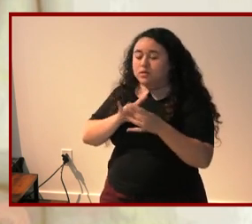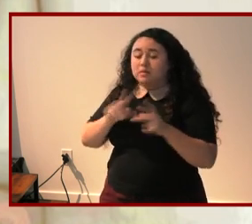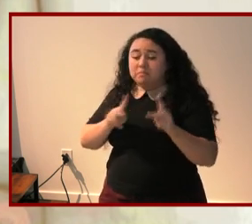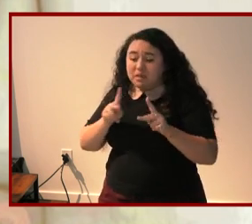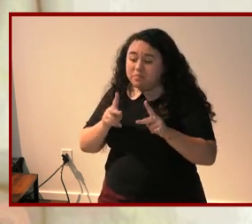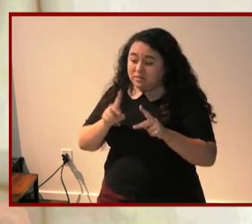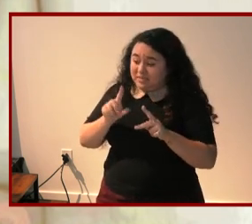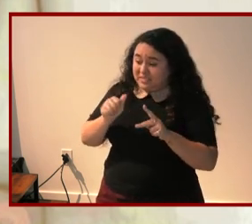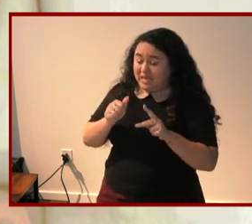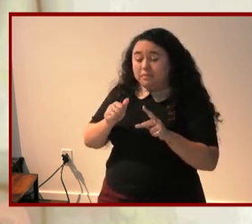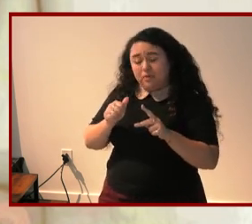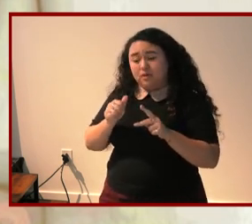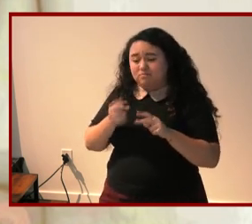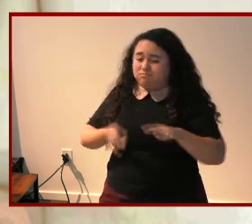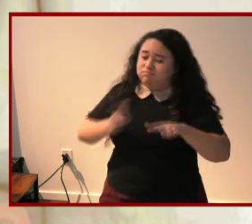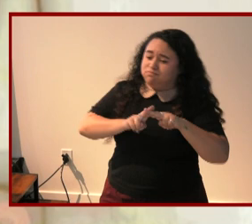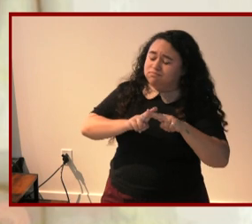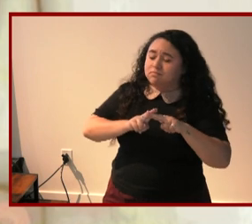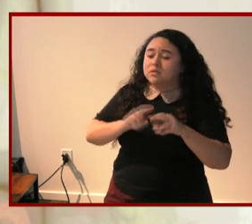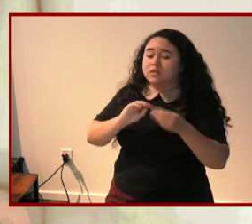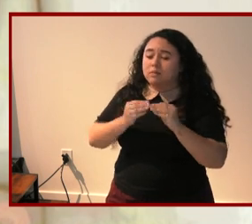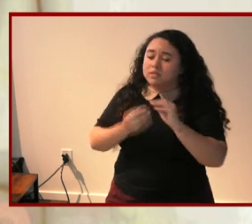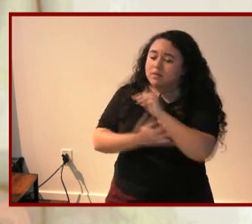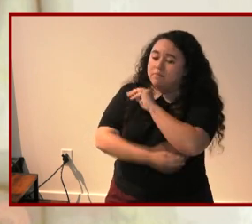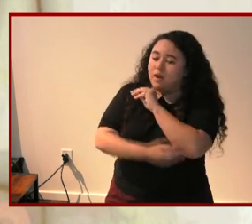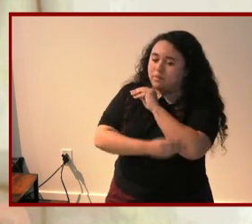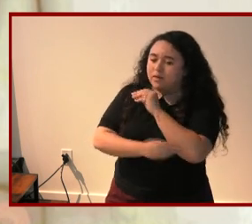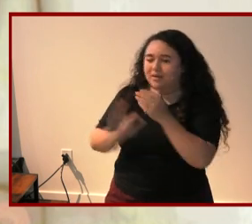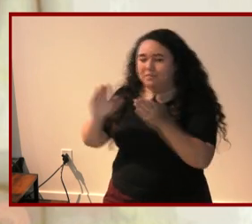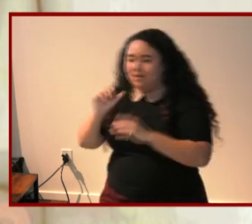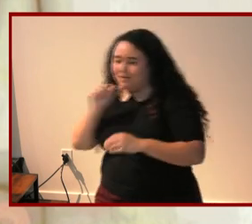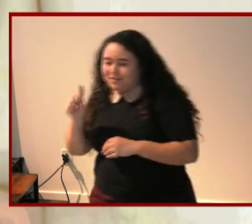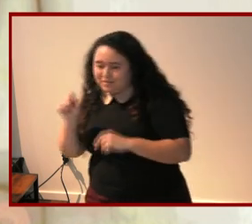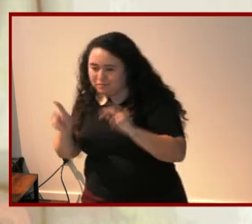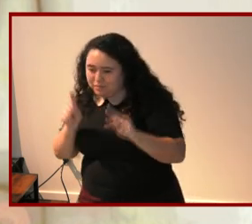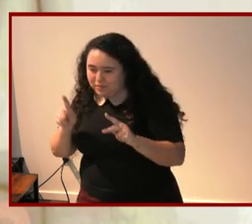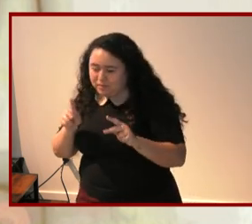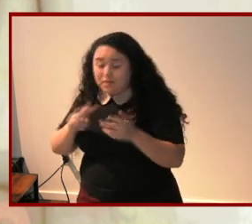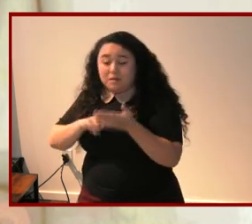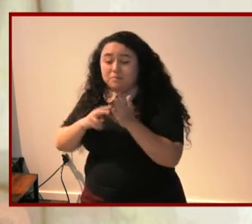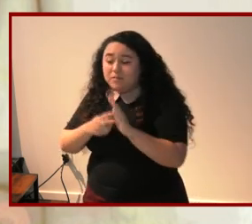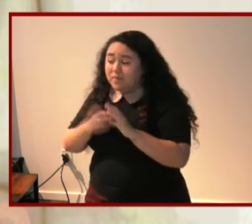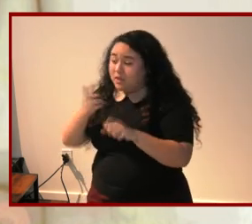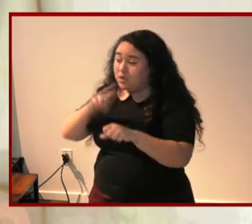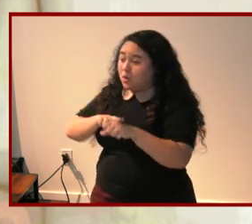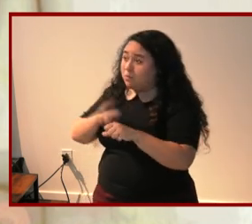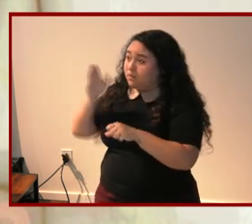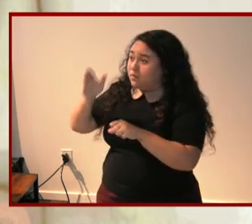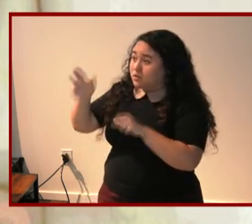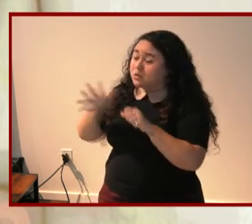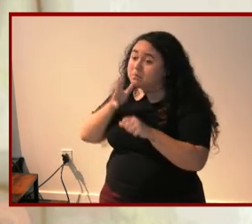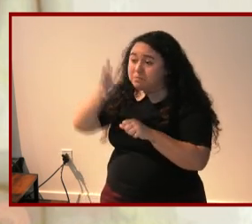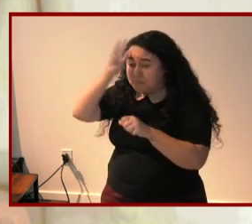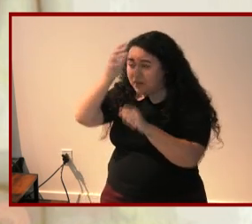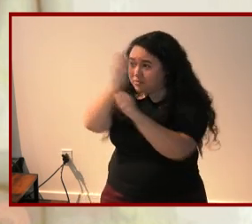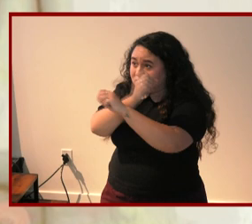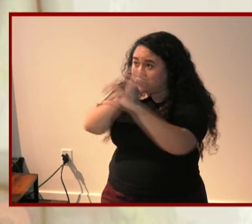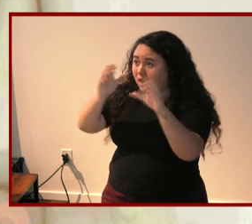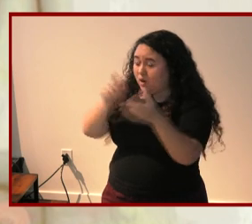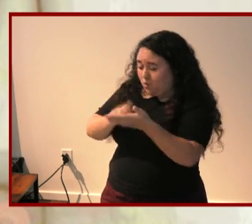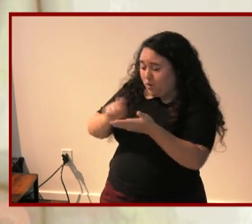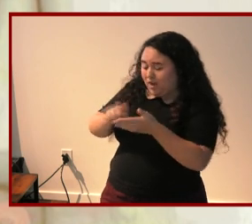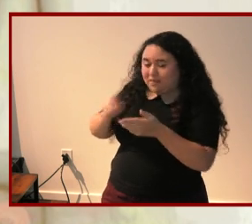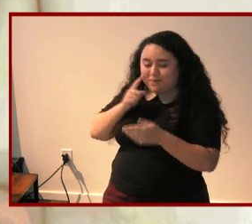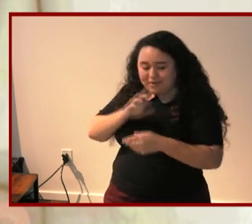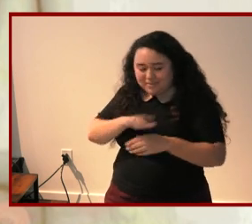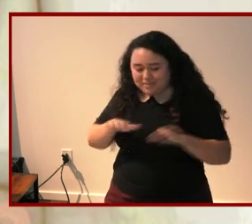the rate of non-disabled people all of this is to say that the normal futures parents are writing for their disabled children are